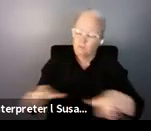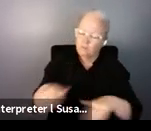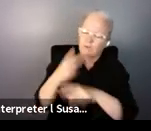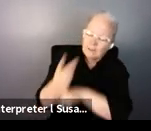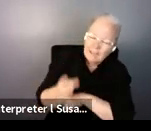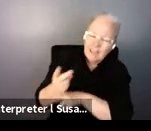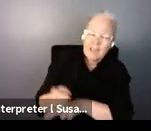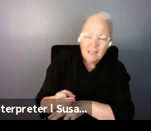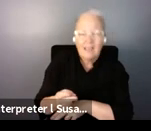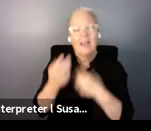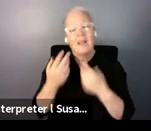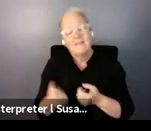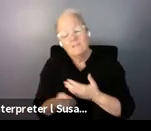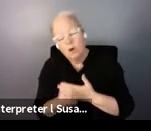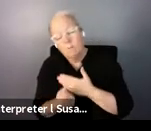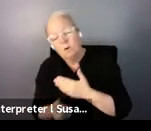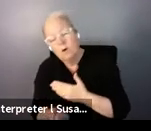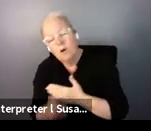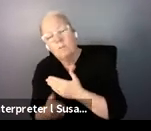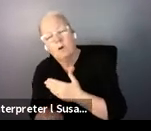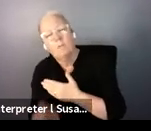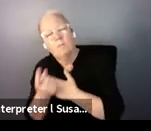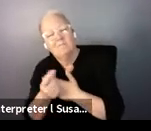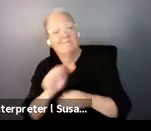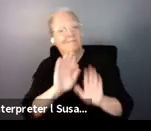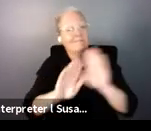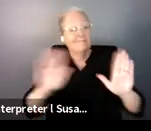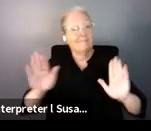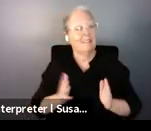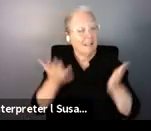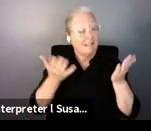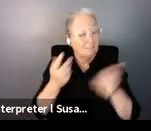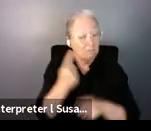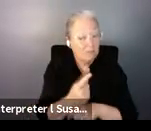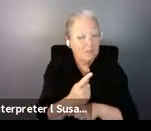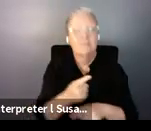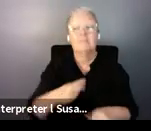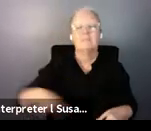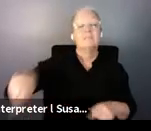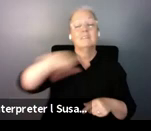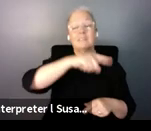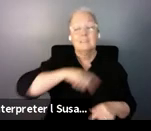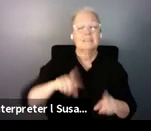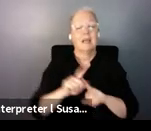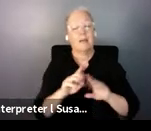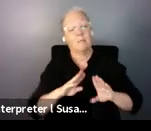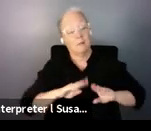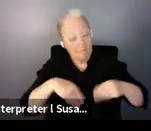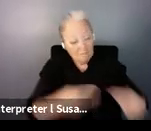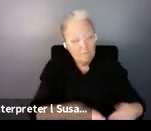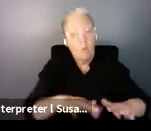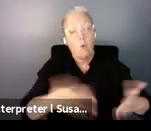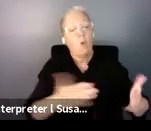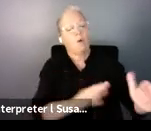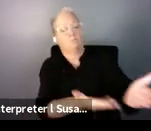in lives. I think during COVID-19 we've all have been in situations where we either provided or receive support.